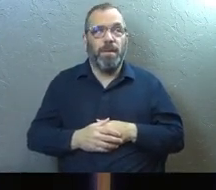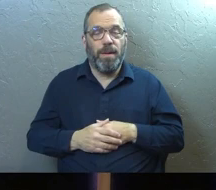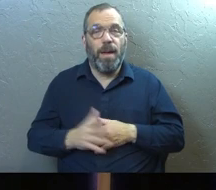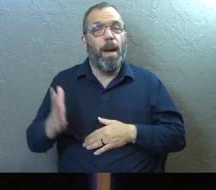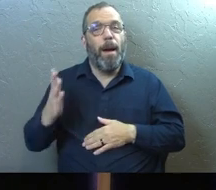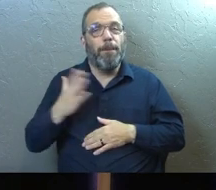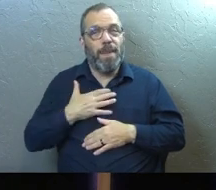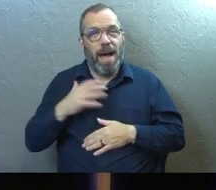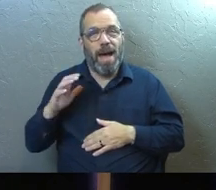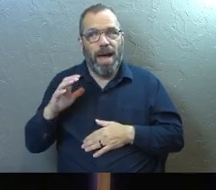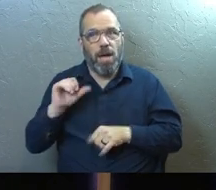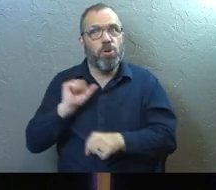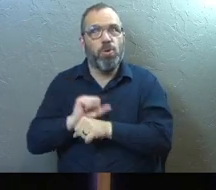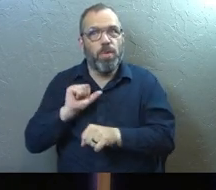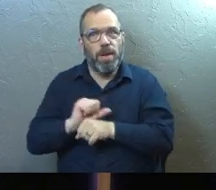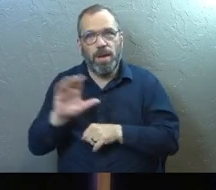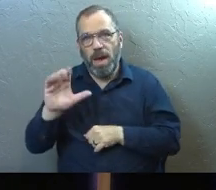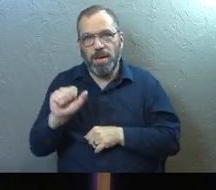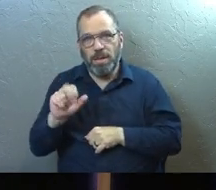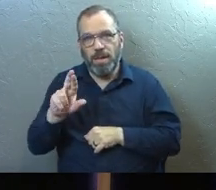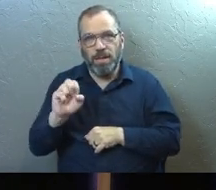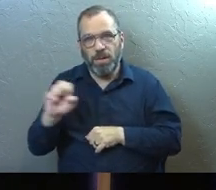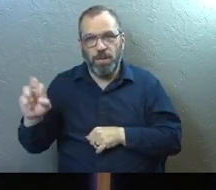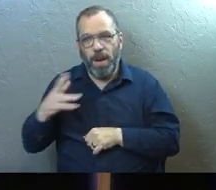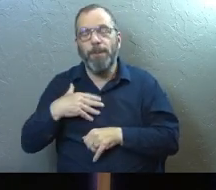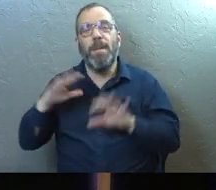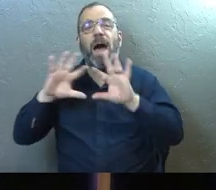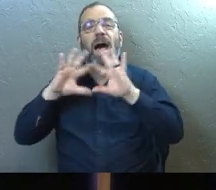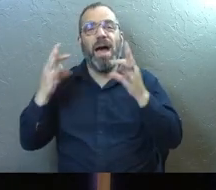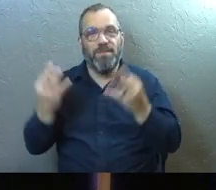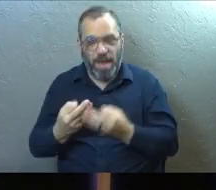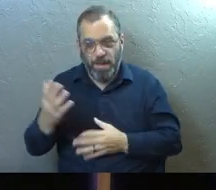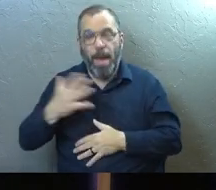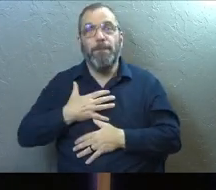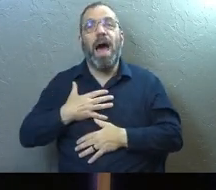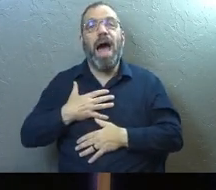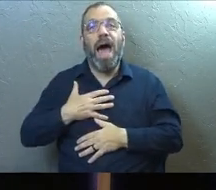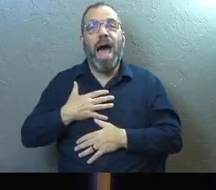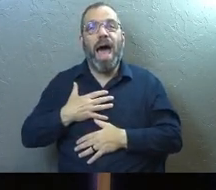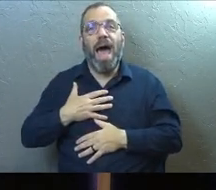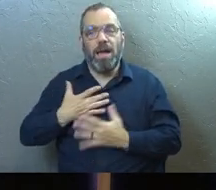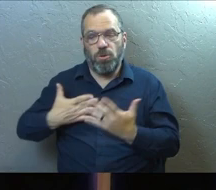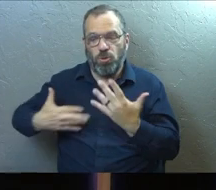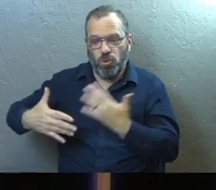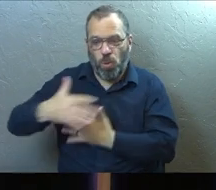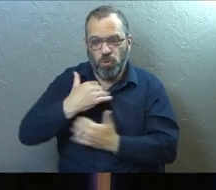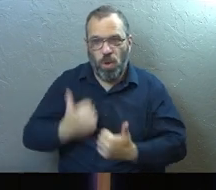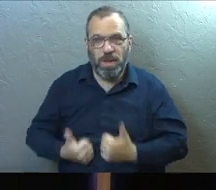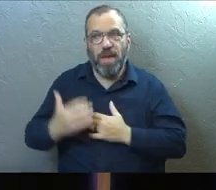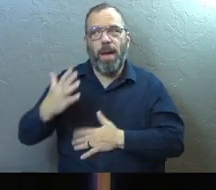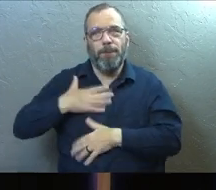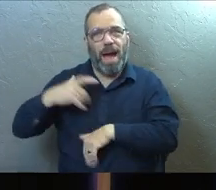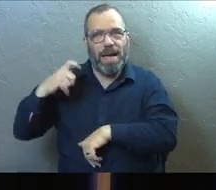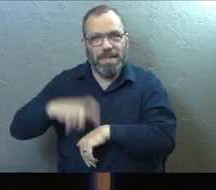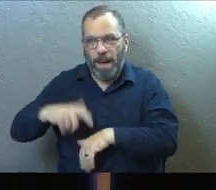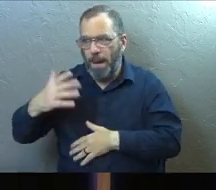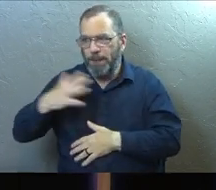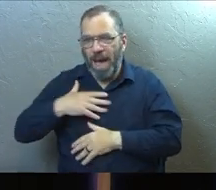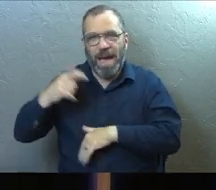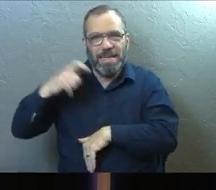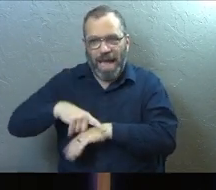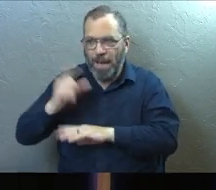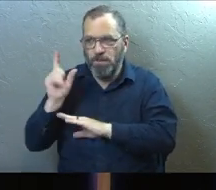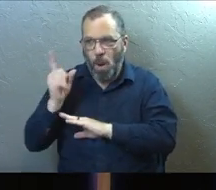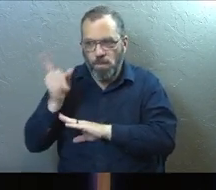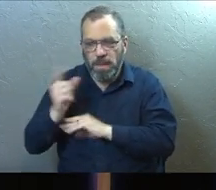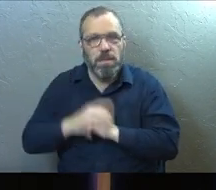my career, my family, my social life, my time and minutes